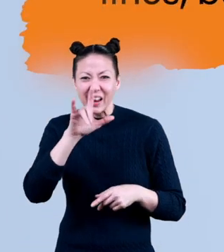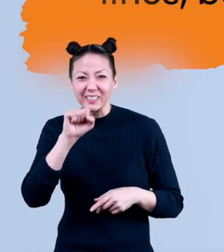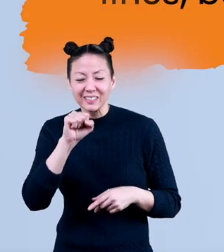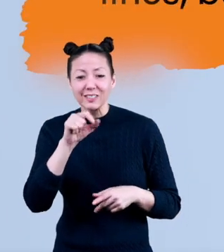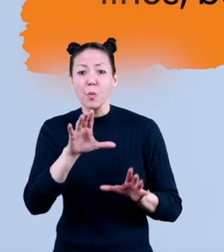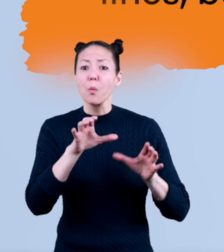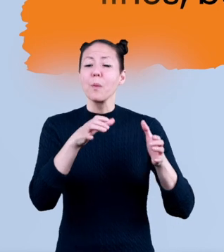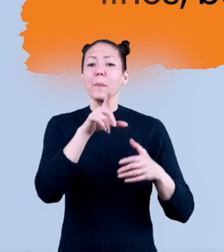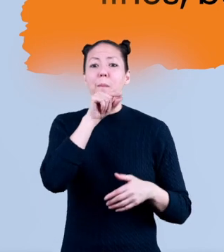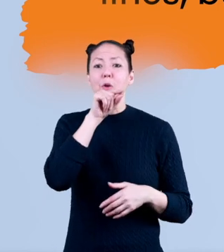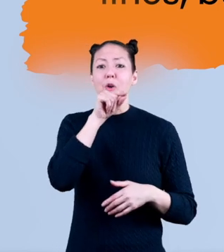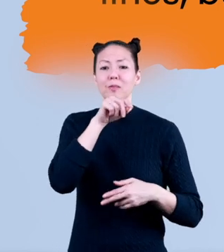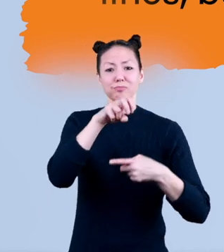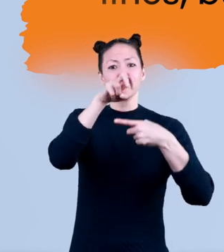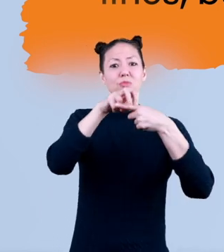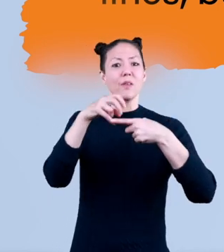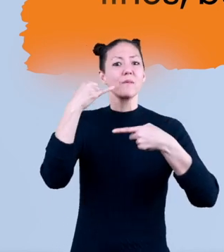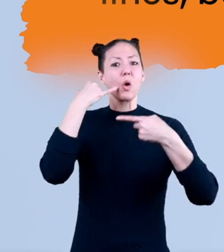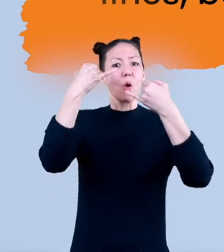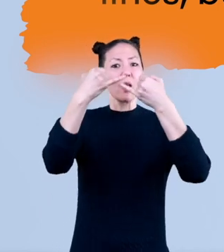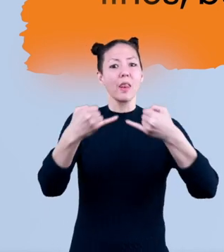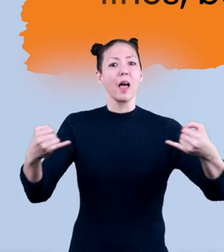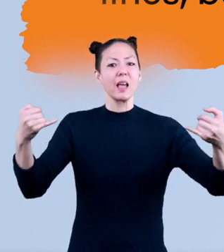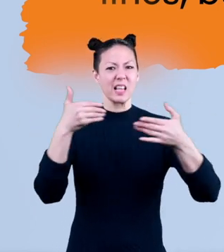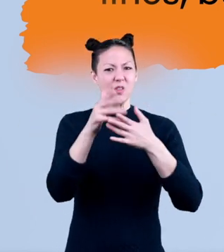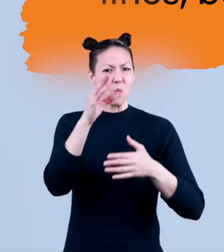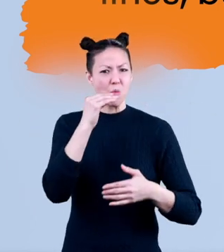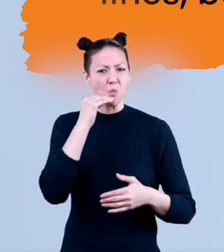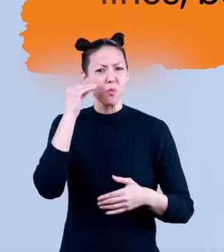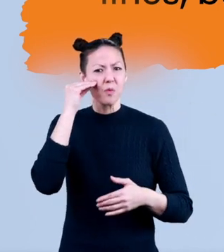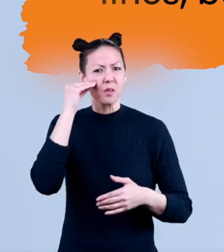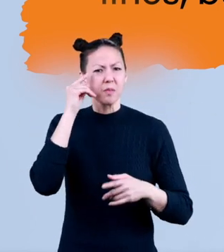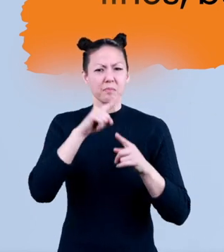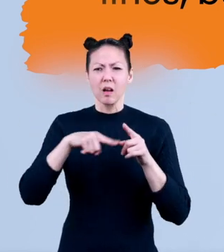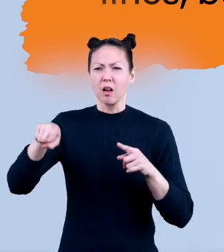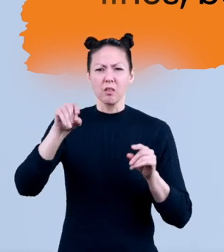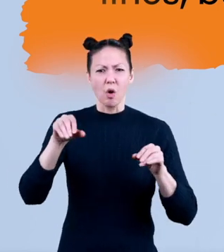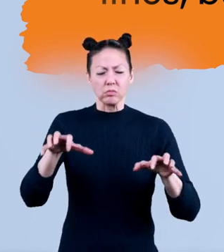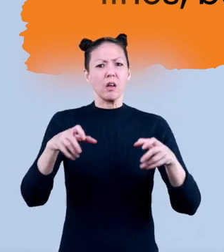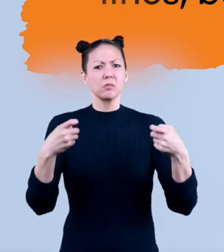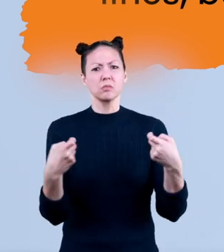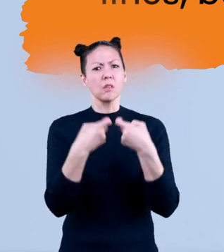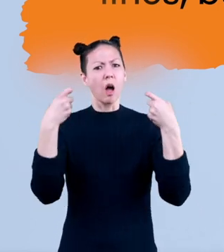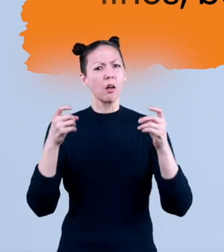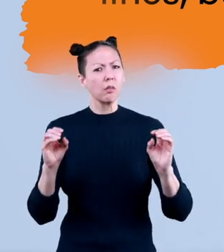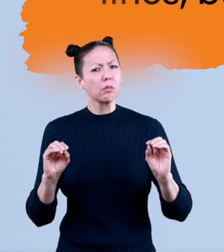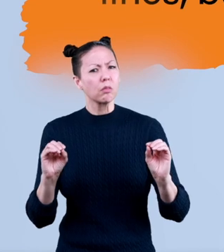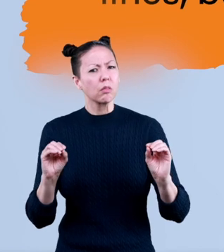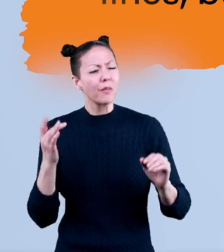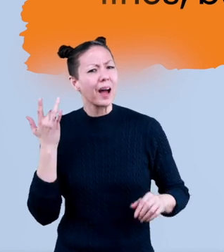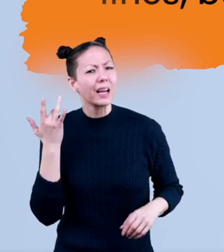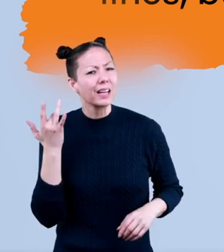birds are sitting on the power lines near your home. But none of them get shocked. Why?